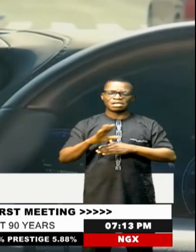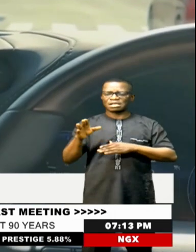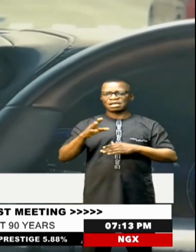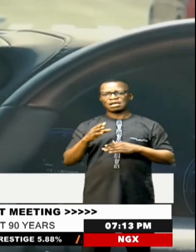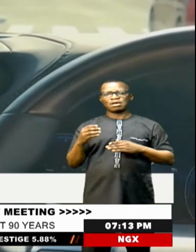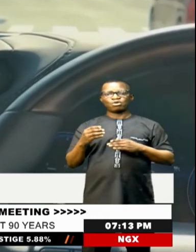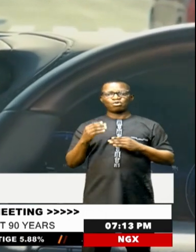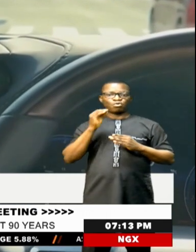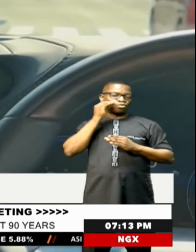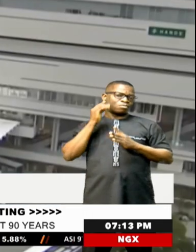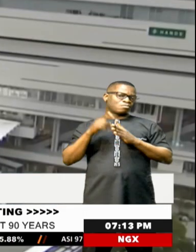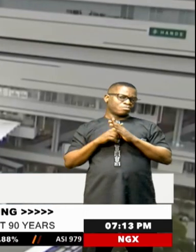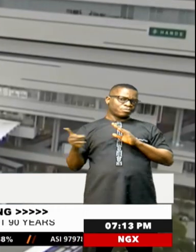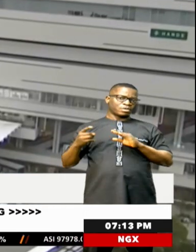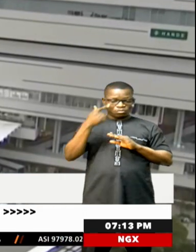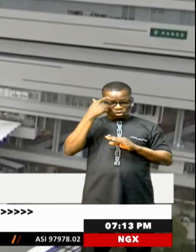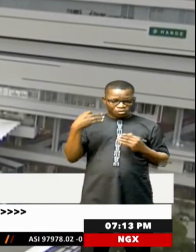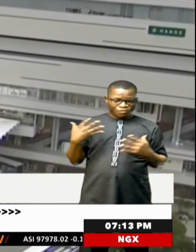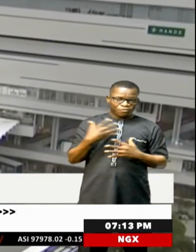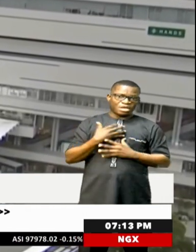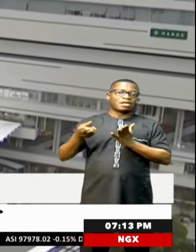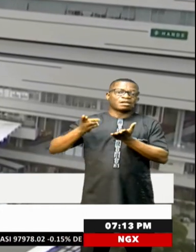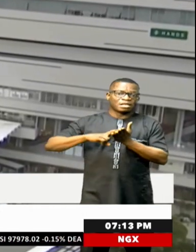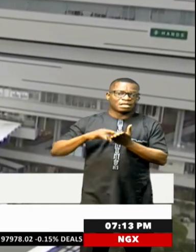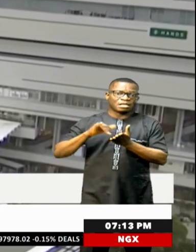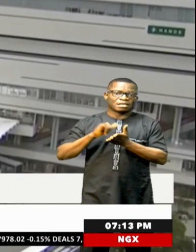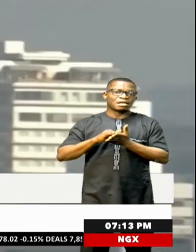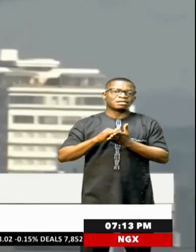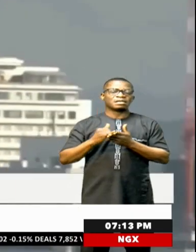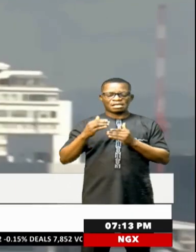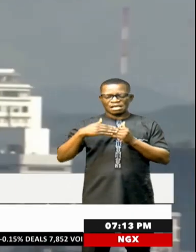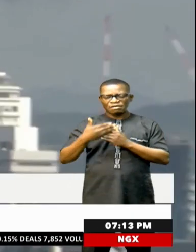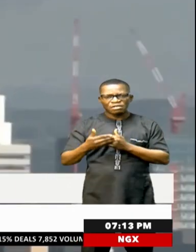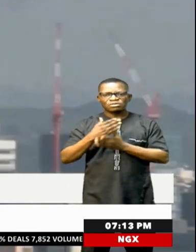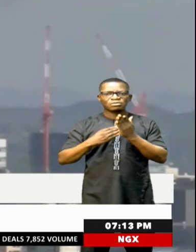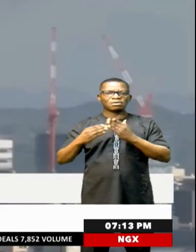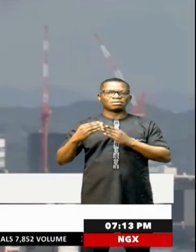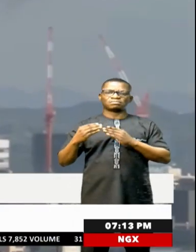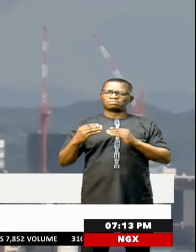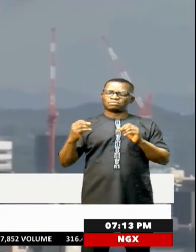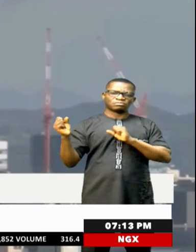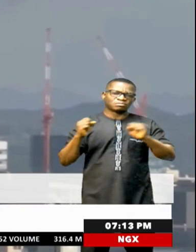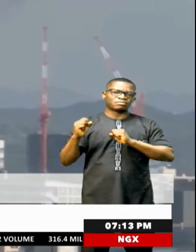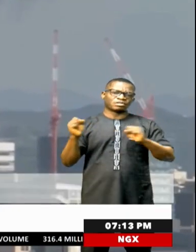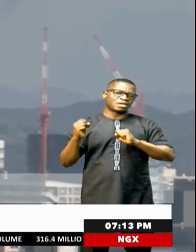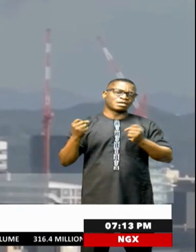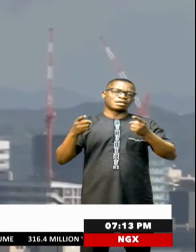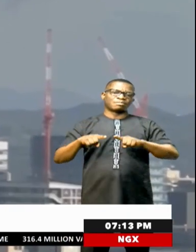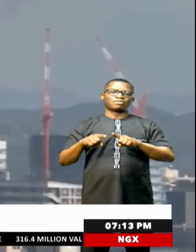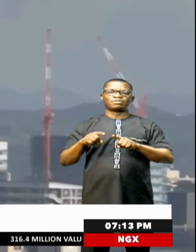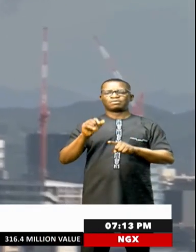The monitoring stations registered for a week aftershocks following various degrees of tremors. Charles